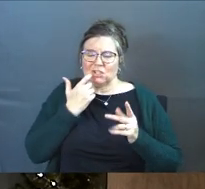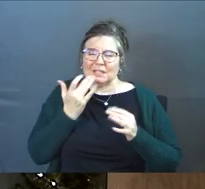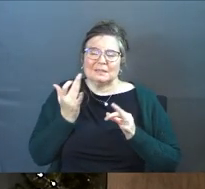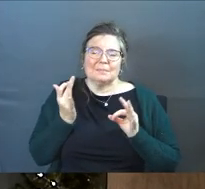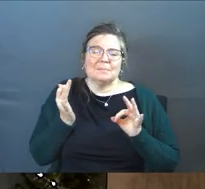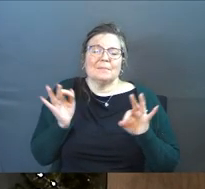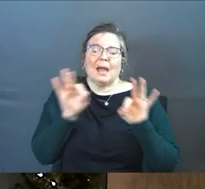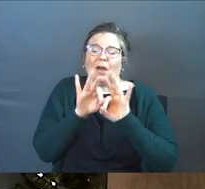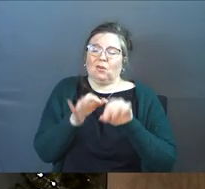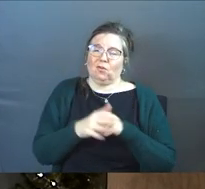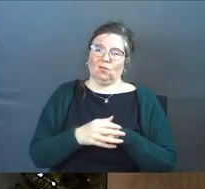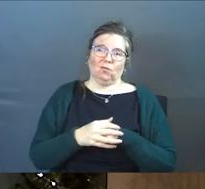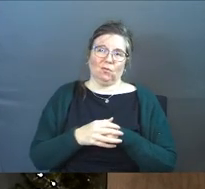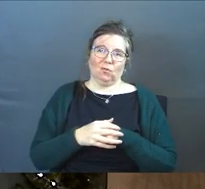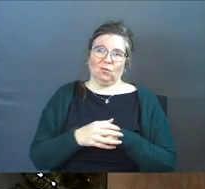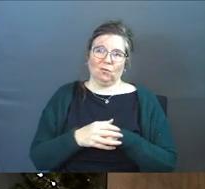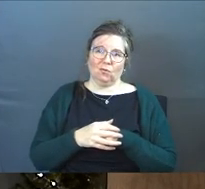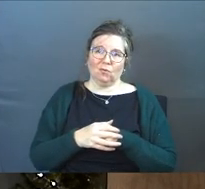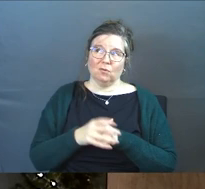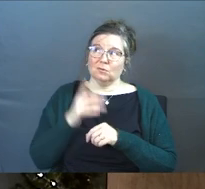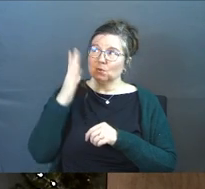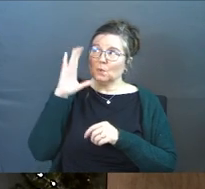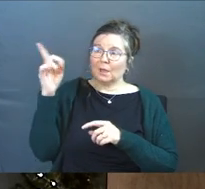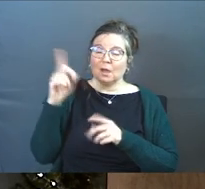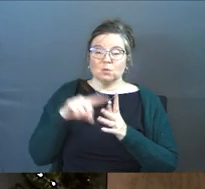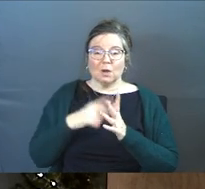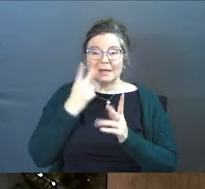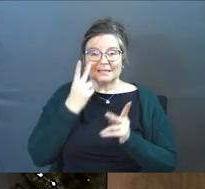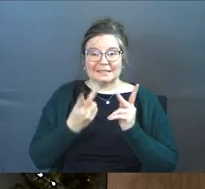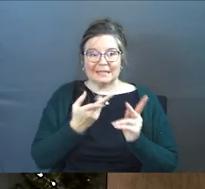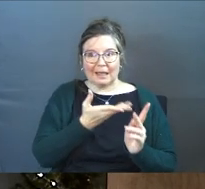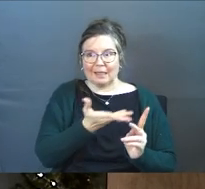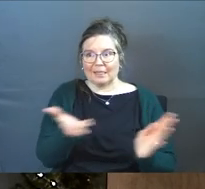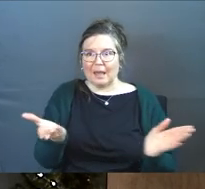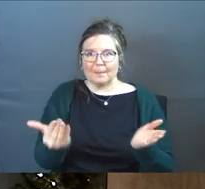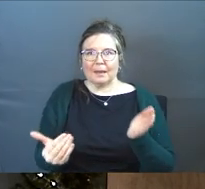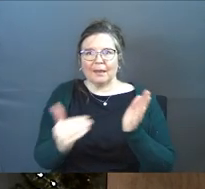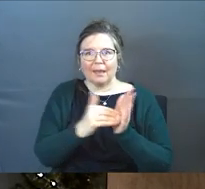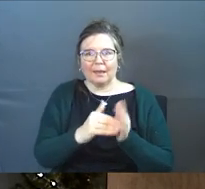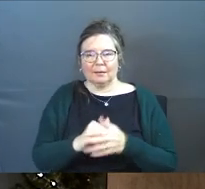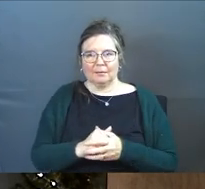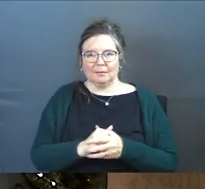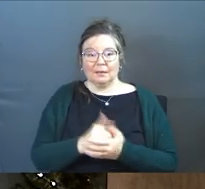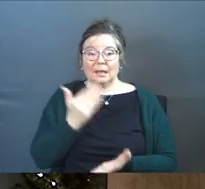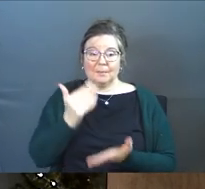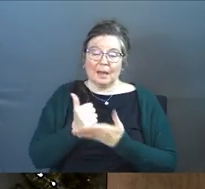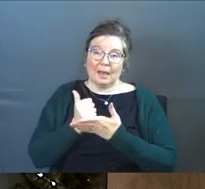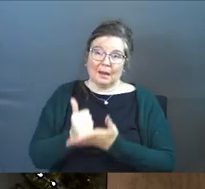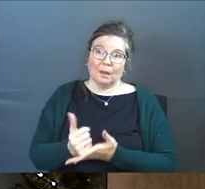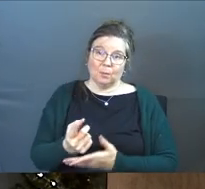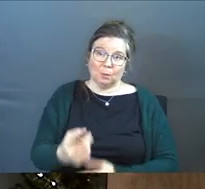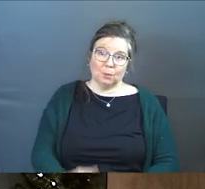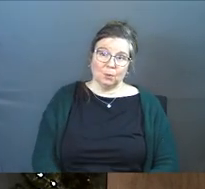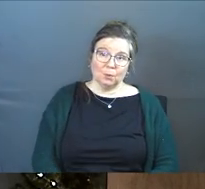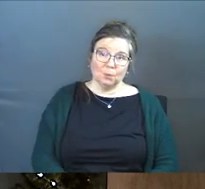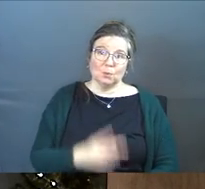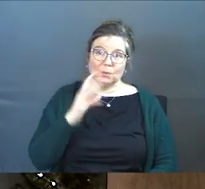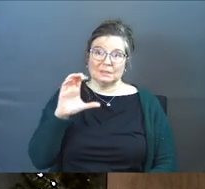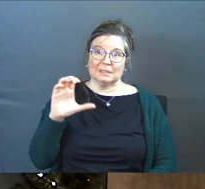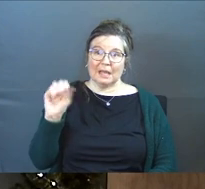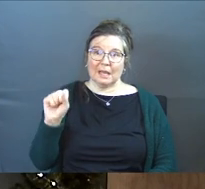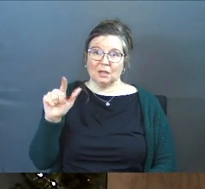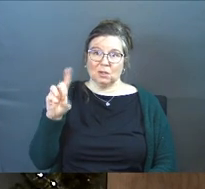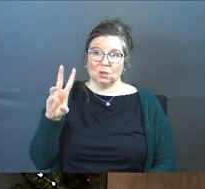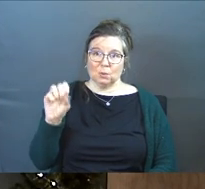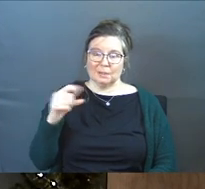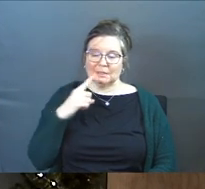matter to God and that you would start seeing them again it might help you C.S. Lewis